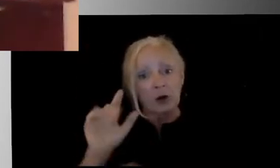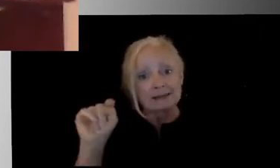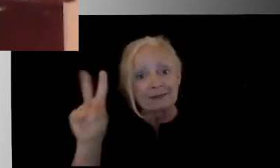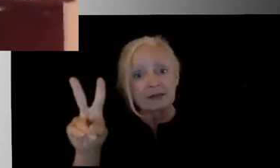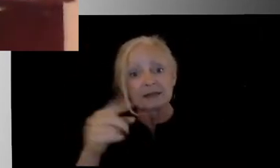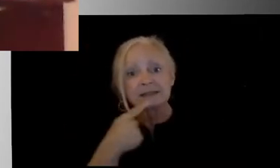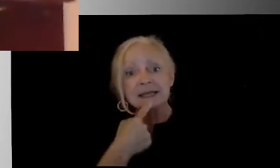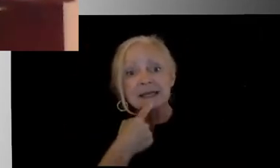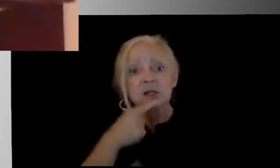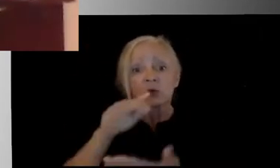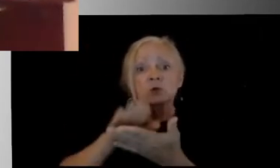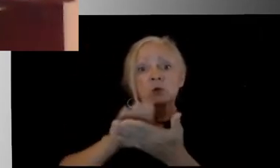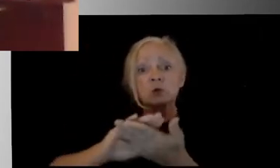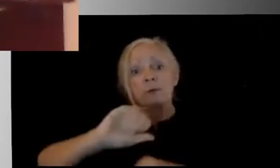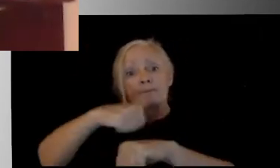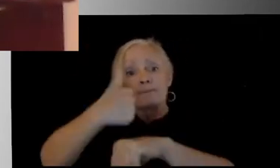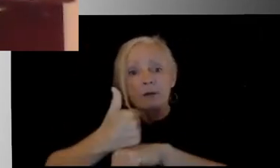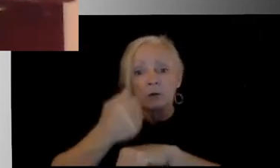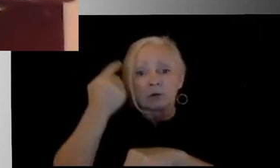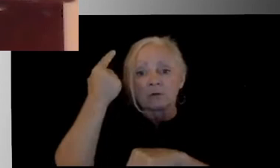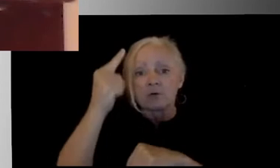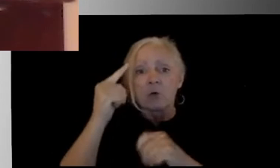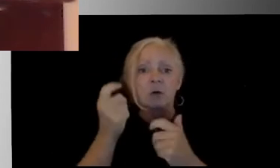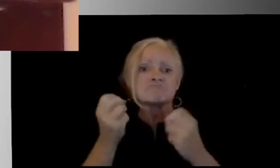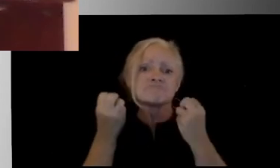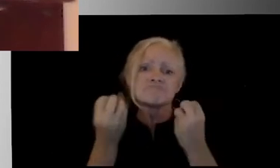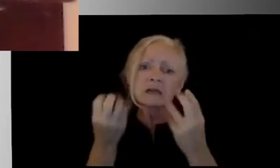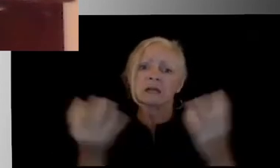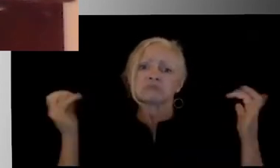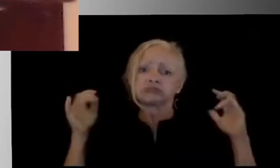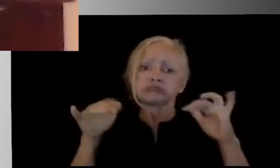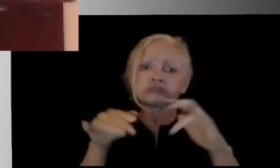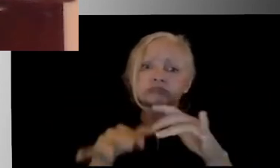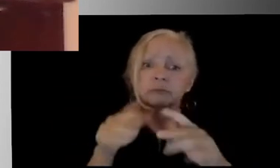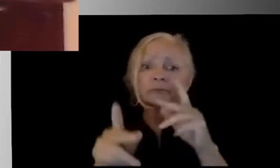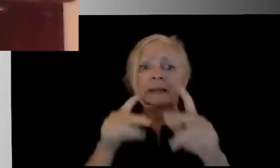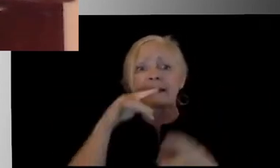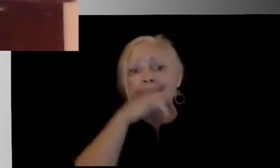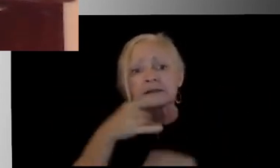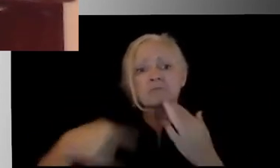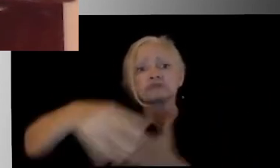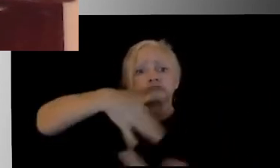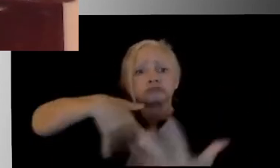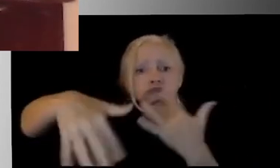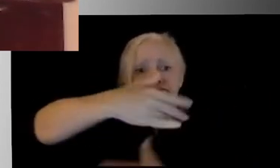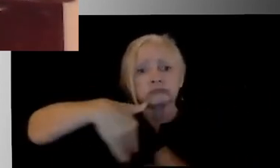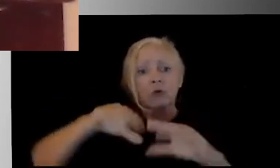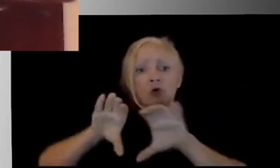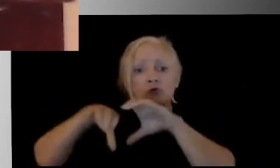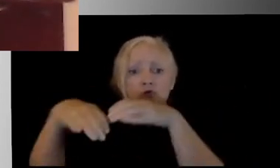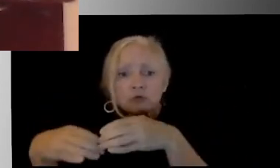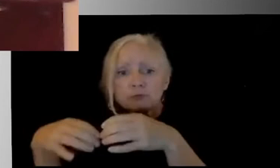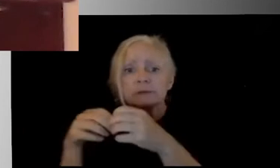are built for massive groups of individuals. They're built for socialization. They're built to have groups working together,